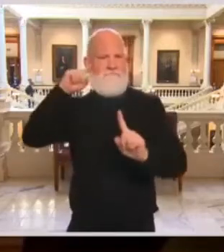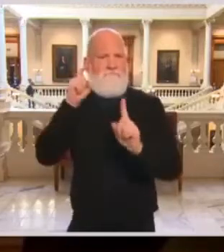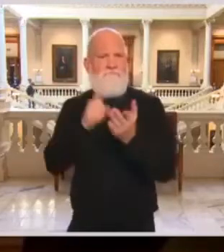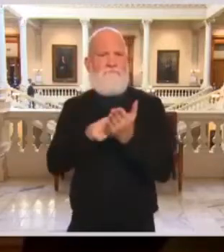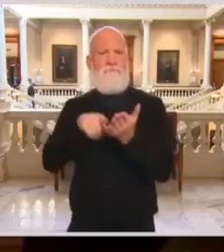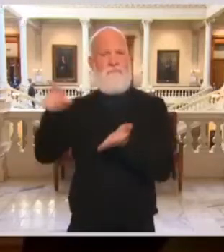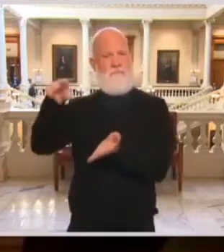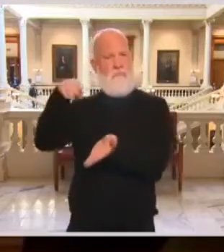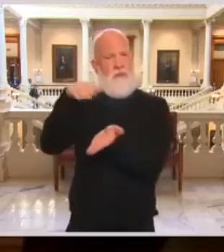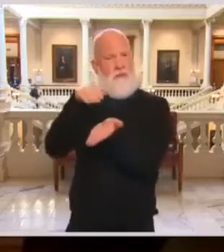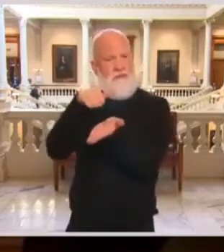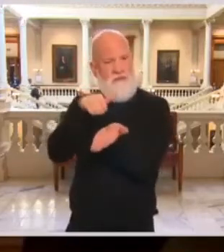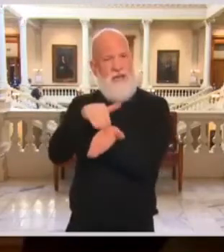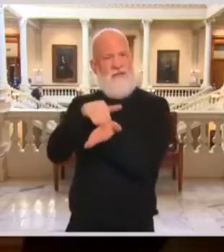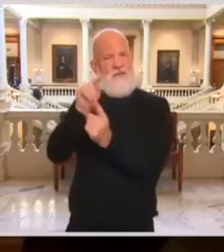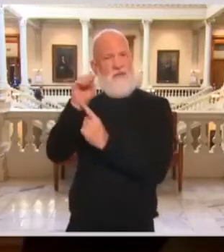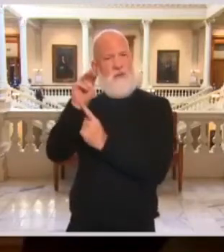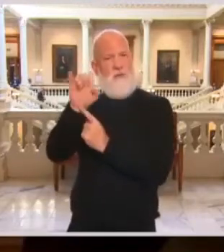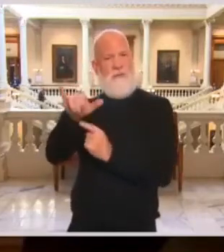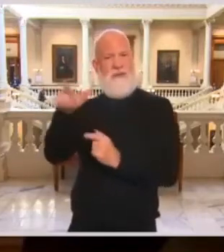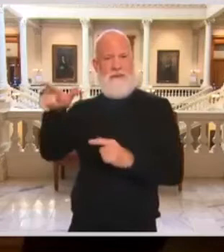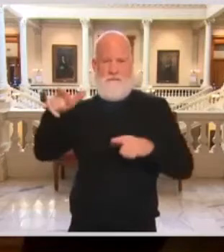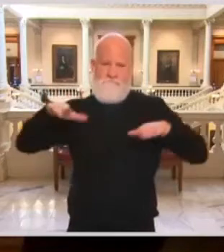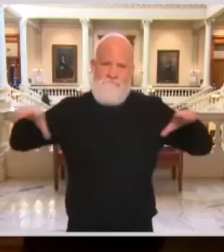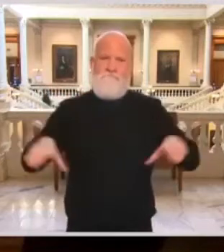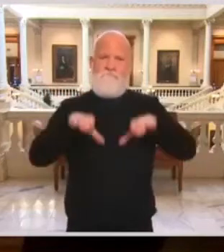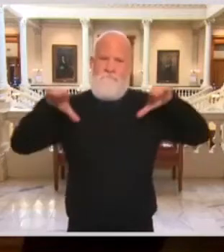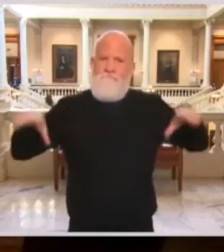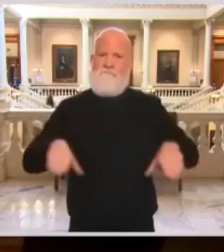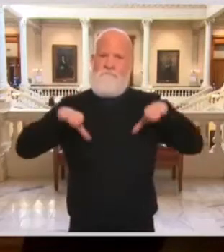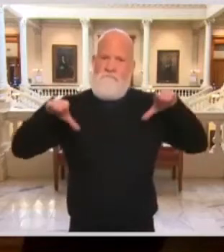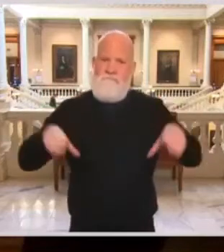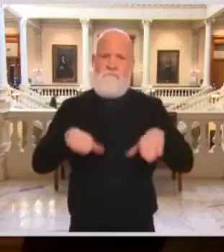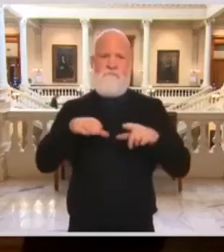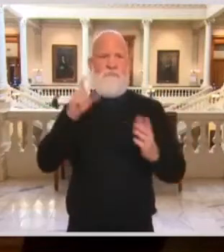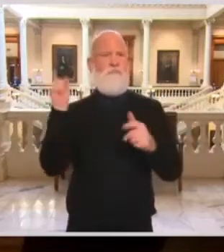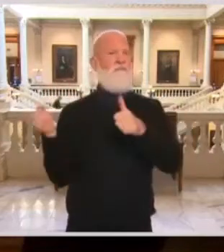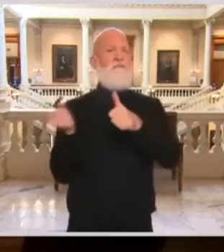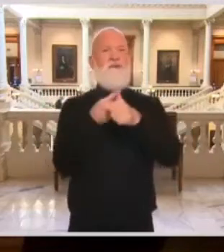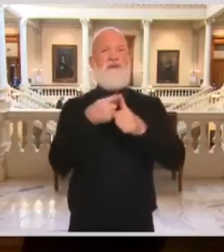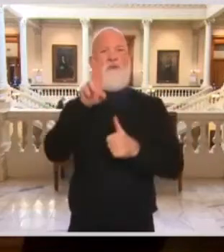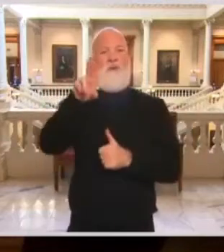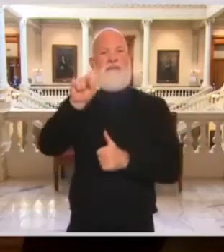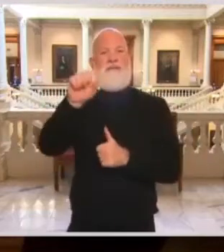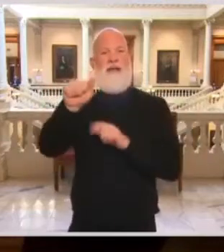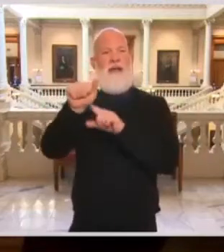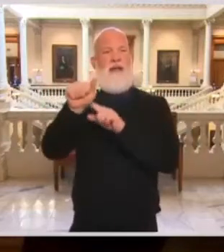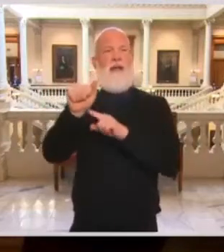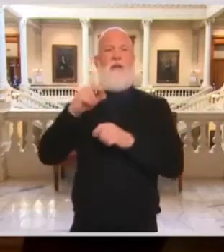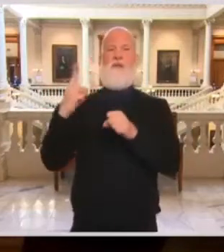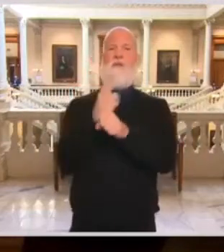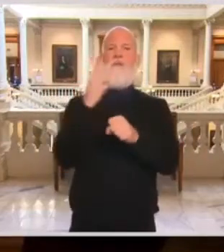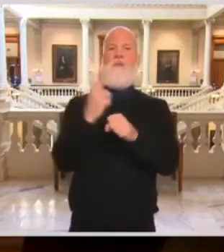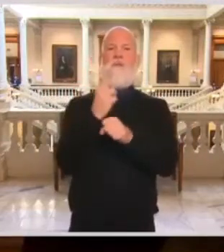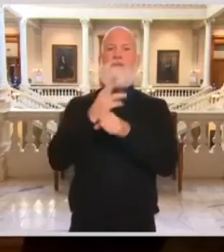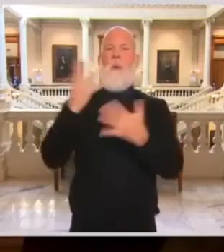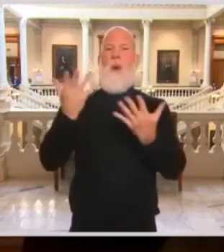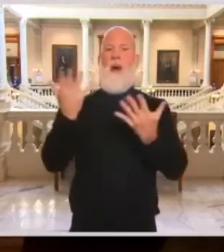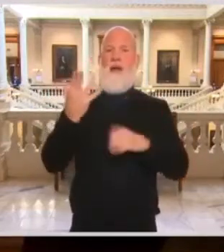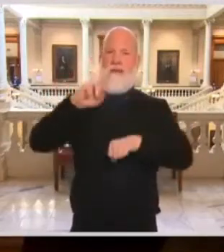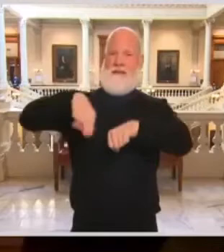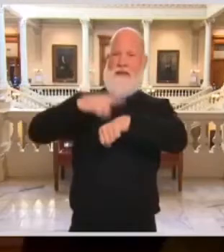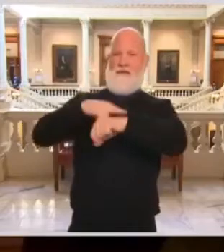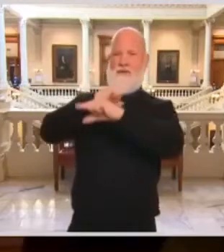action and was first in the nation to utilize National Guard infection control strike teams to conduct